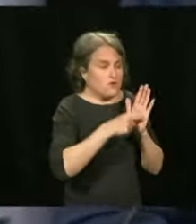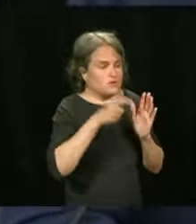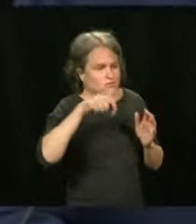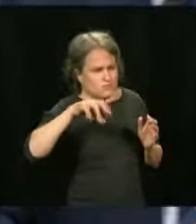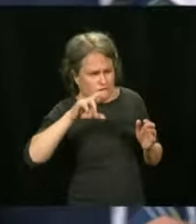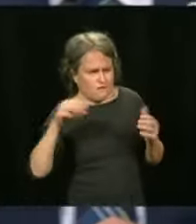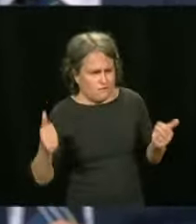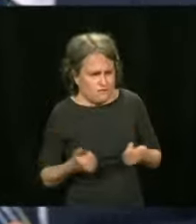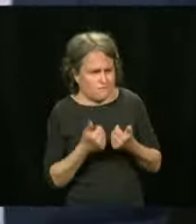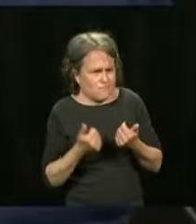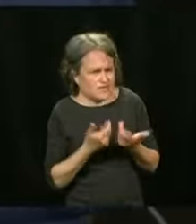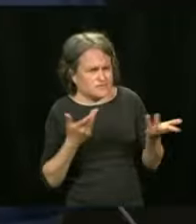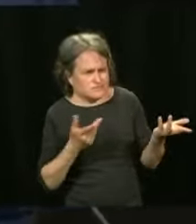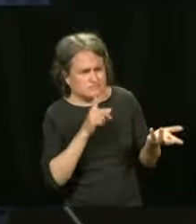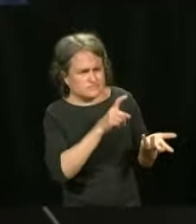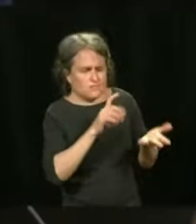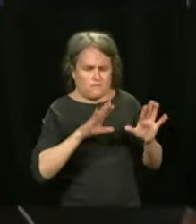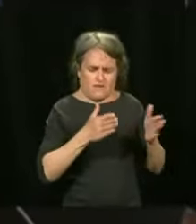Recently, we had some good news